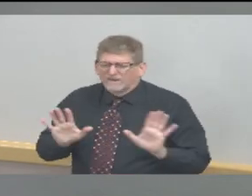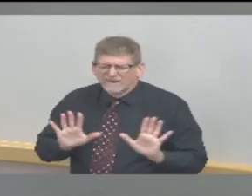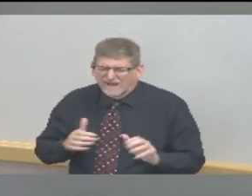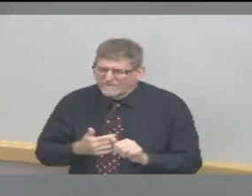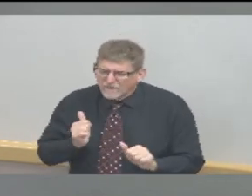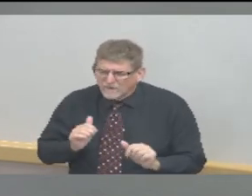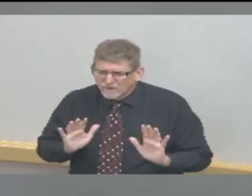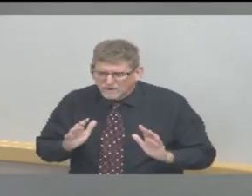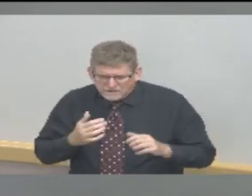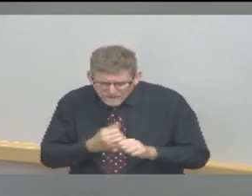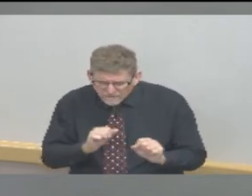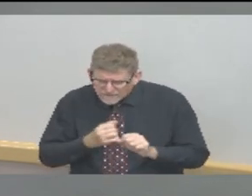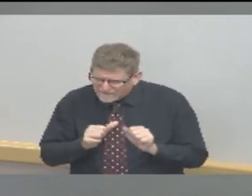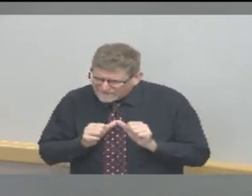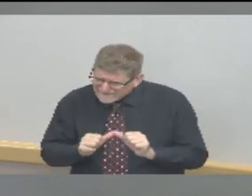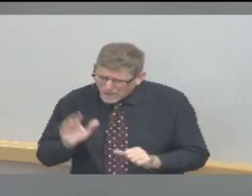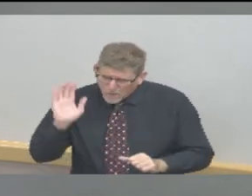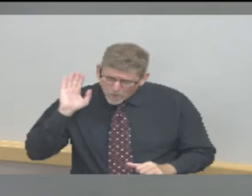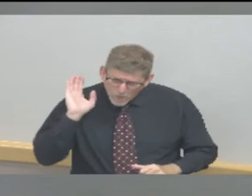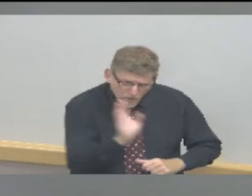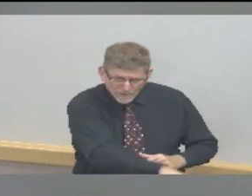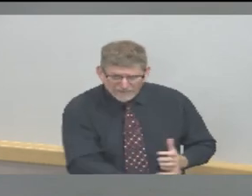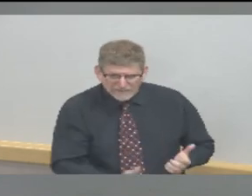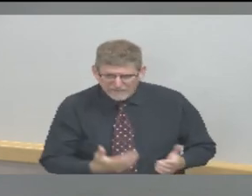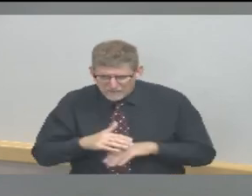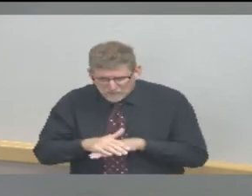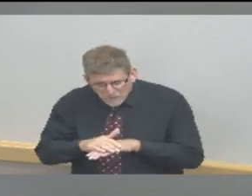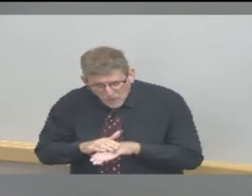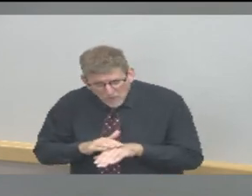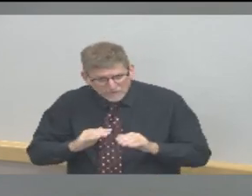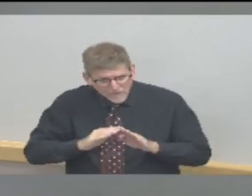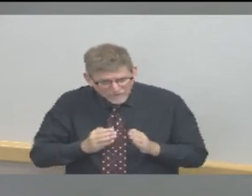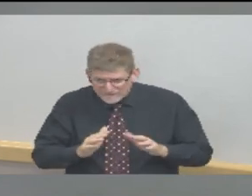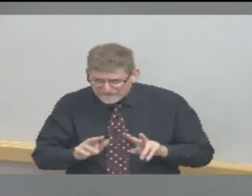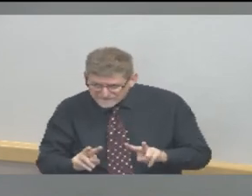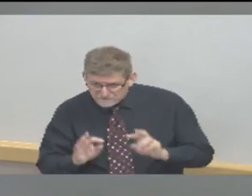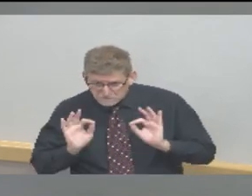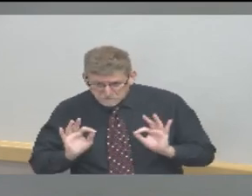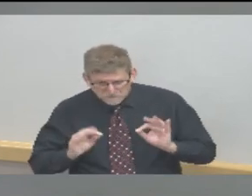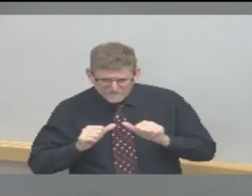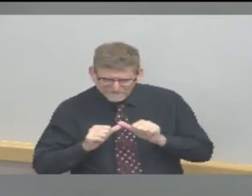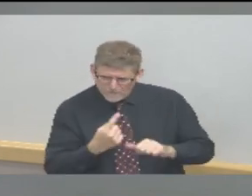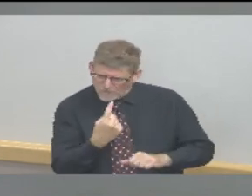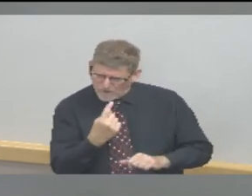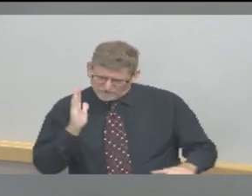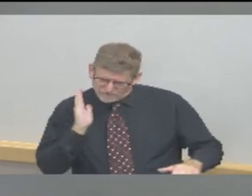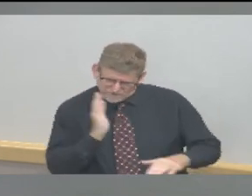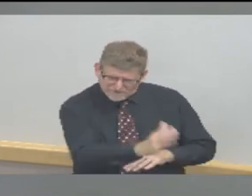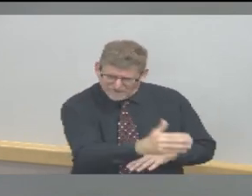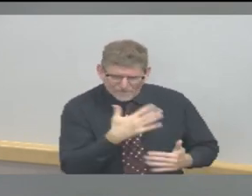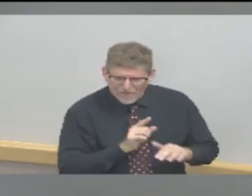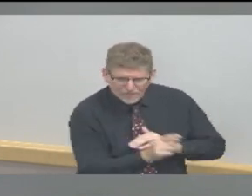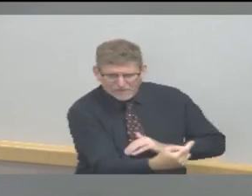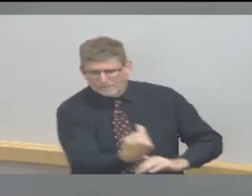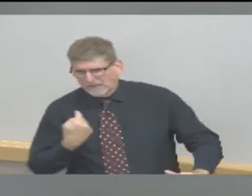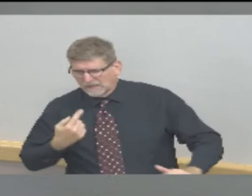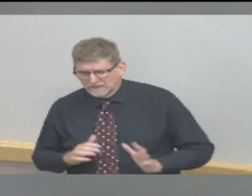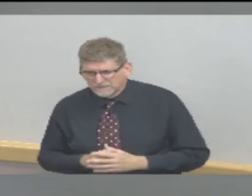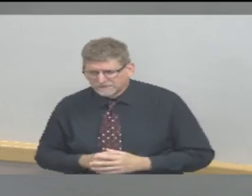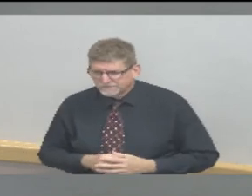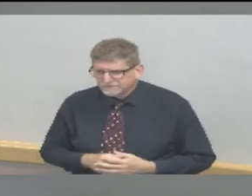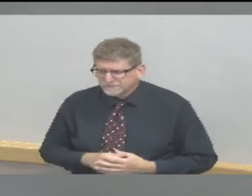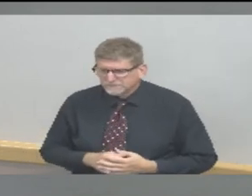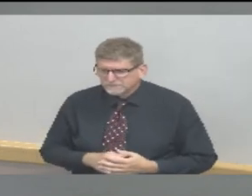hospitalizations. And we all have the opportunity to be active participants in that. And